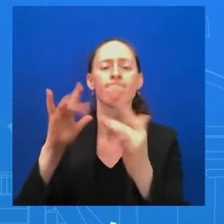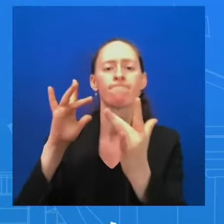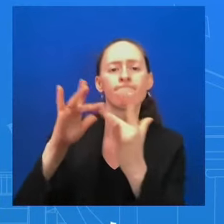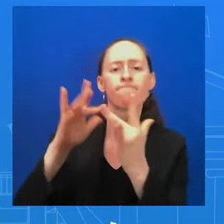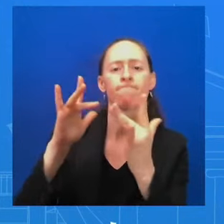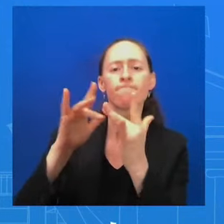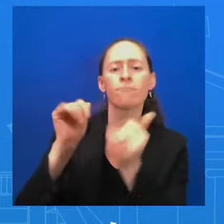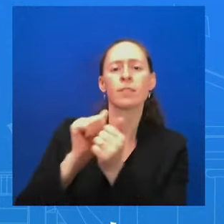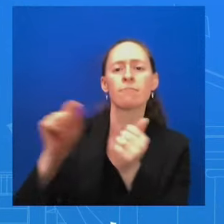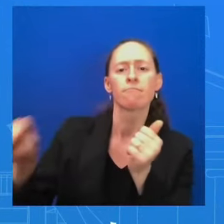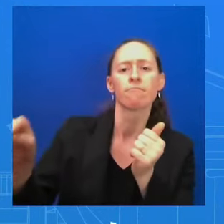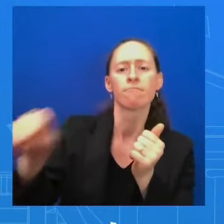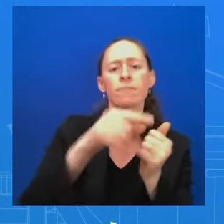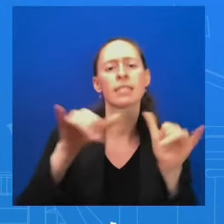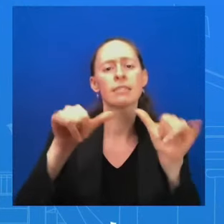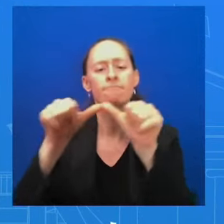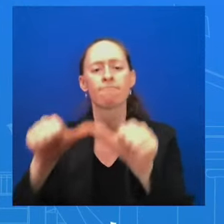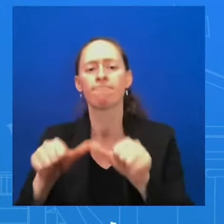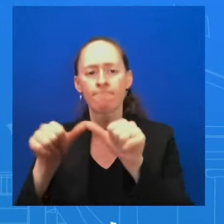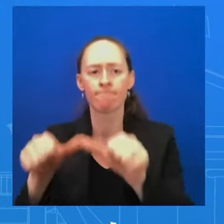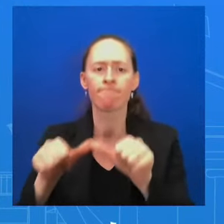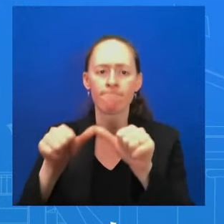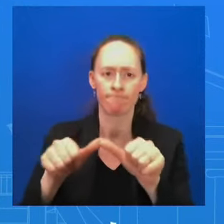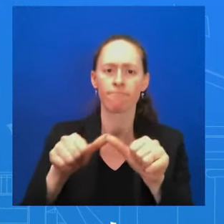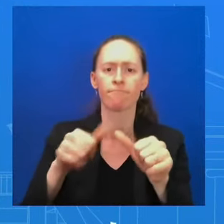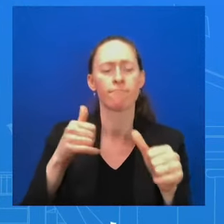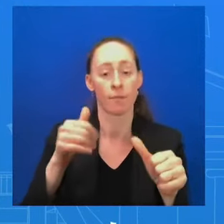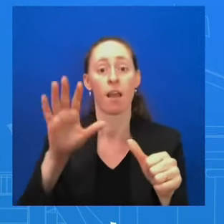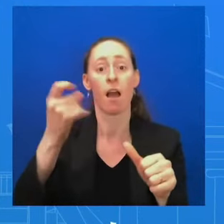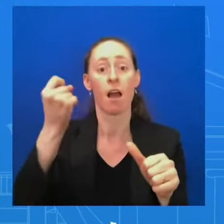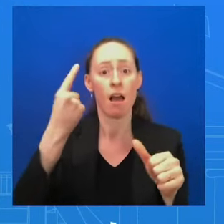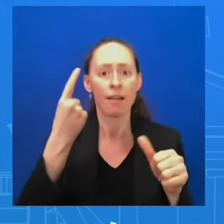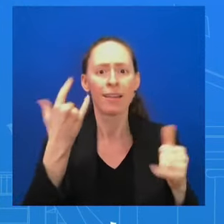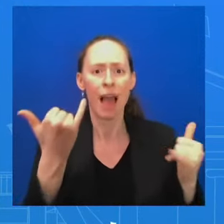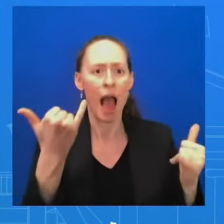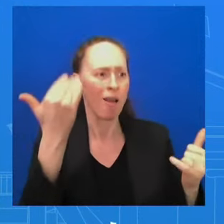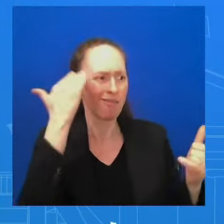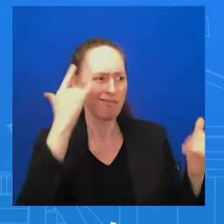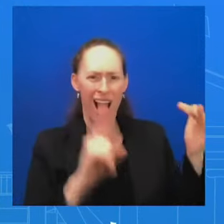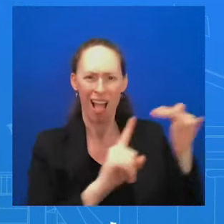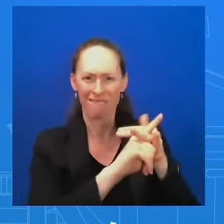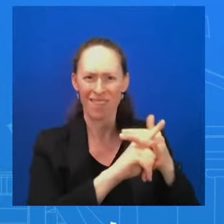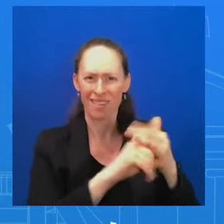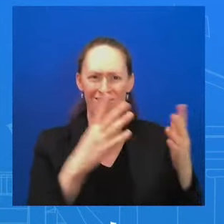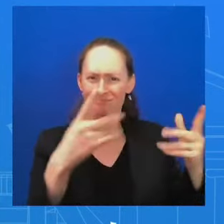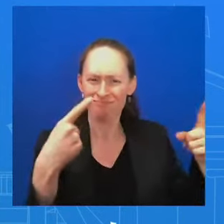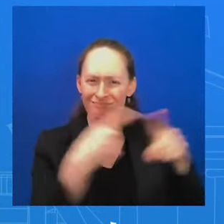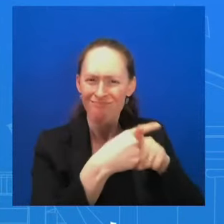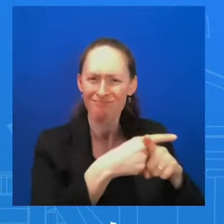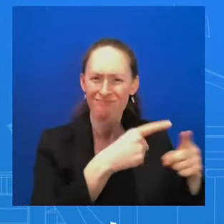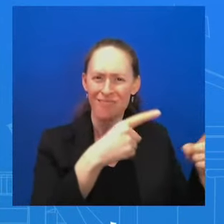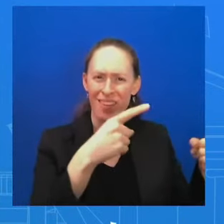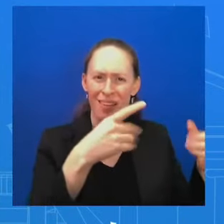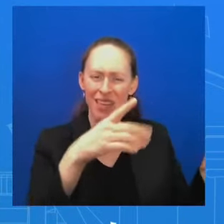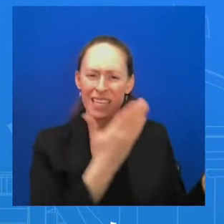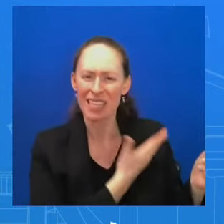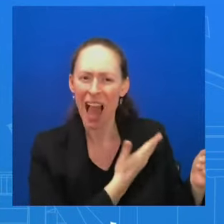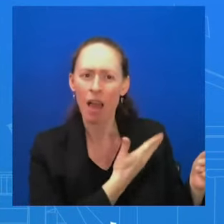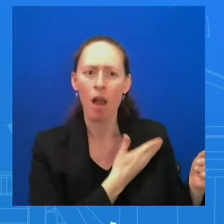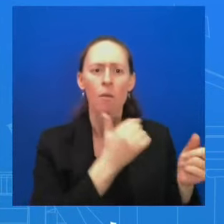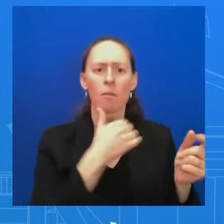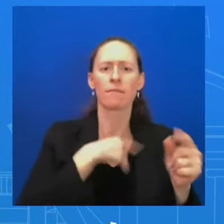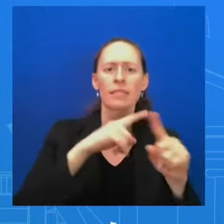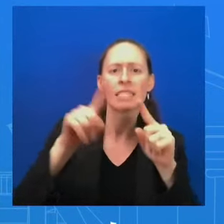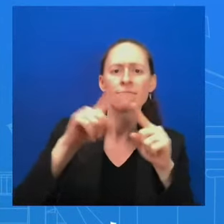impacted by the conflict in Gaza. And he did that by hosting community leaders just this week. But also, you've seen the senior White House